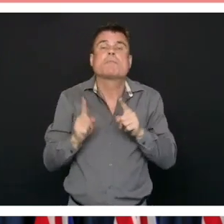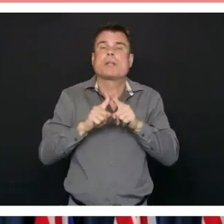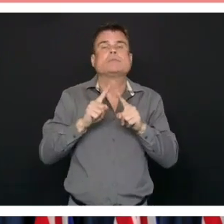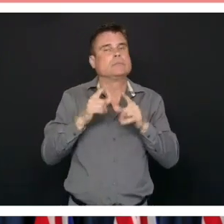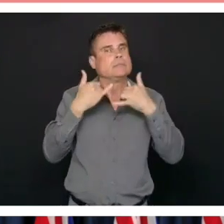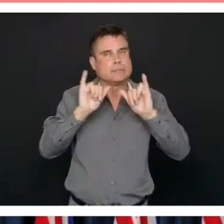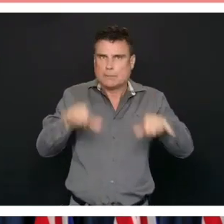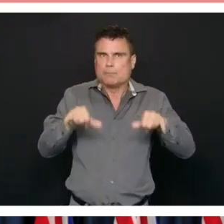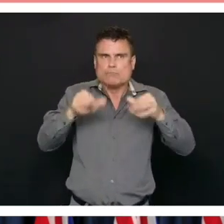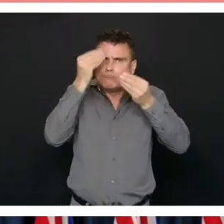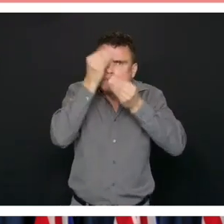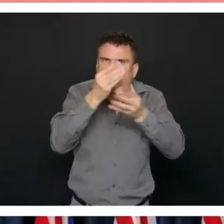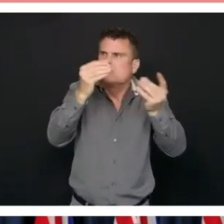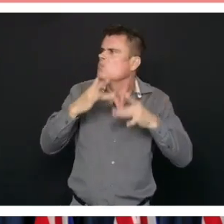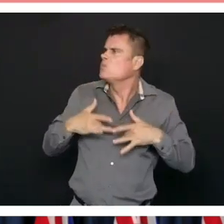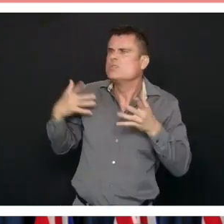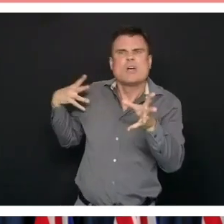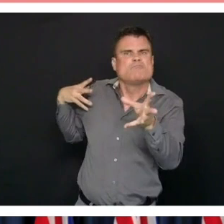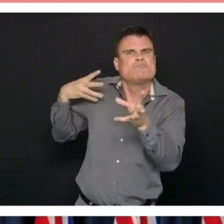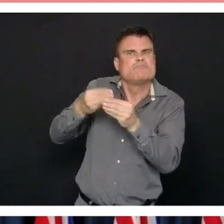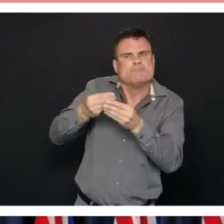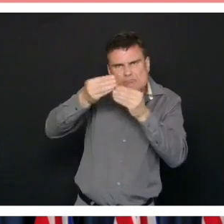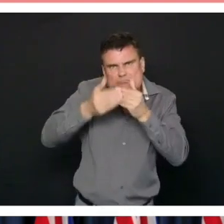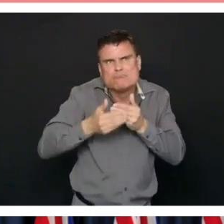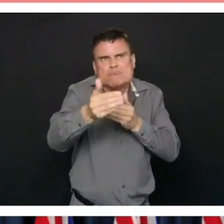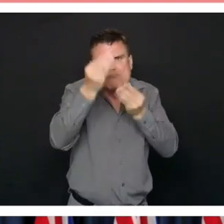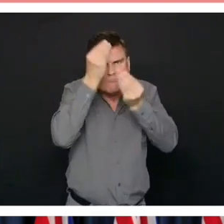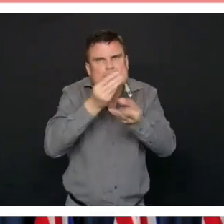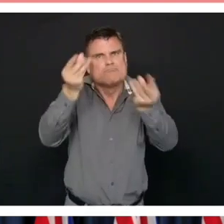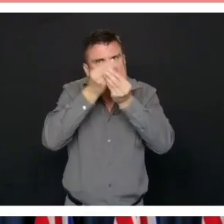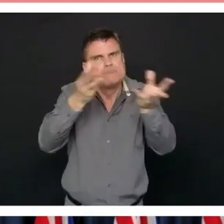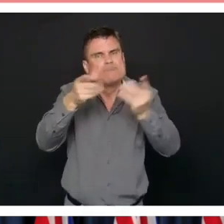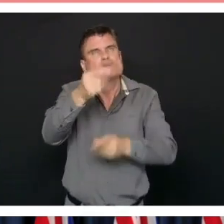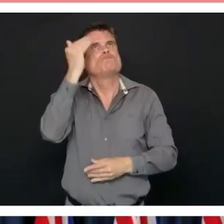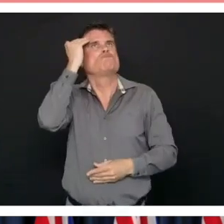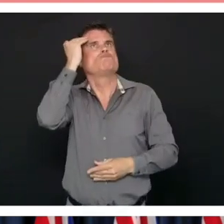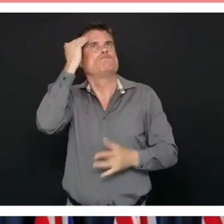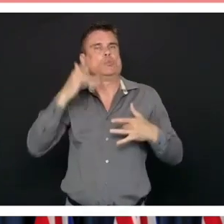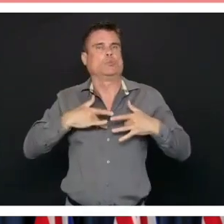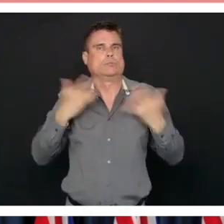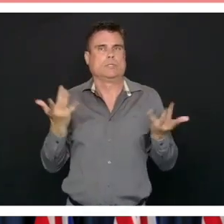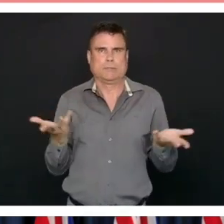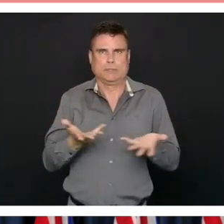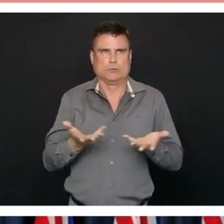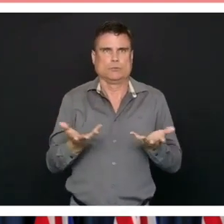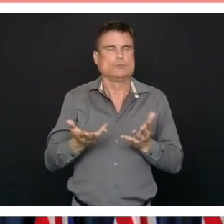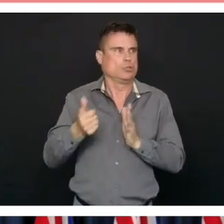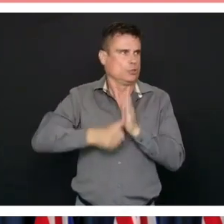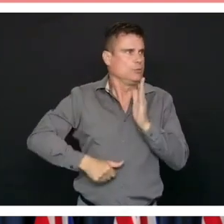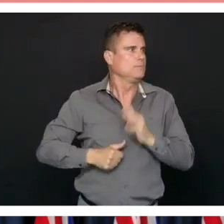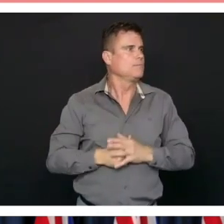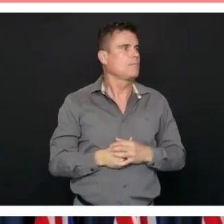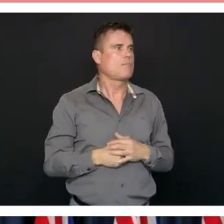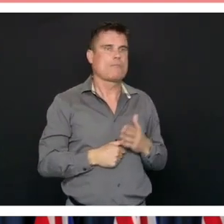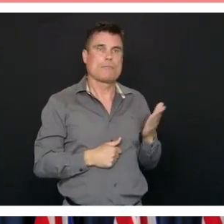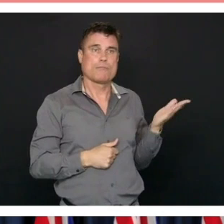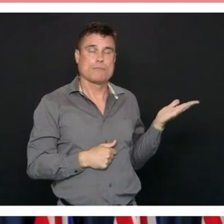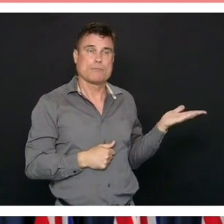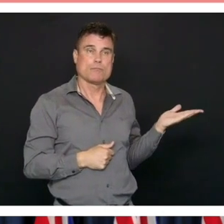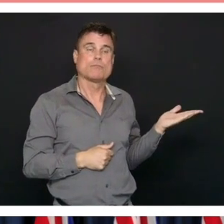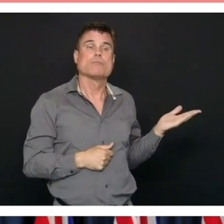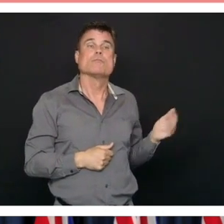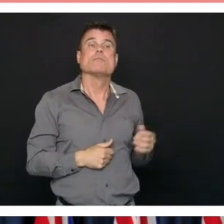refine and update processes to minimize the 30% productivity loss I spoke of earlier, extend daily operating hours,